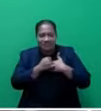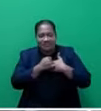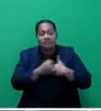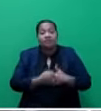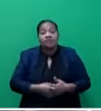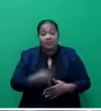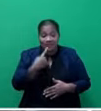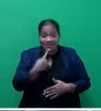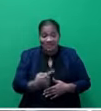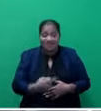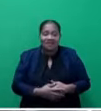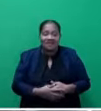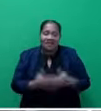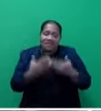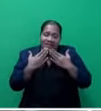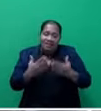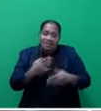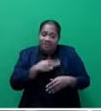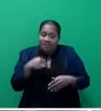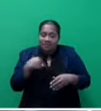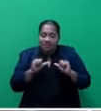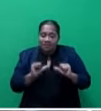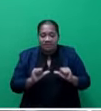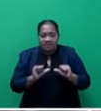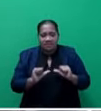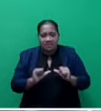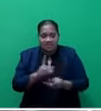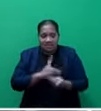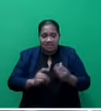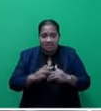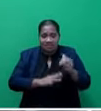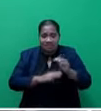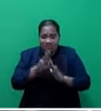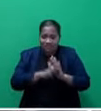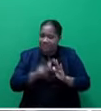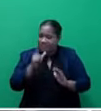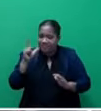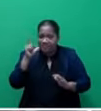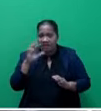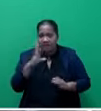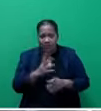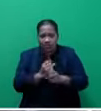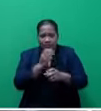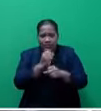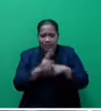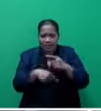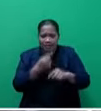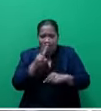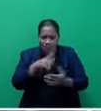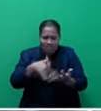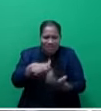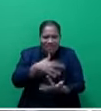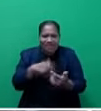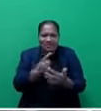Mr Speaker, sir, I thank the Minister for Defence and Disaster Management yesterday, who is up late on the two recent cyclones. As